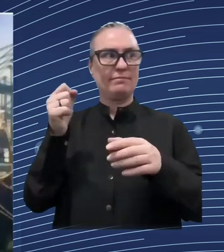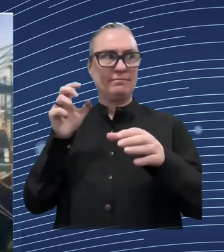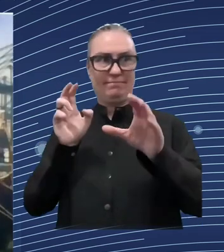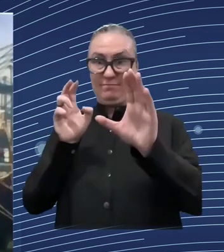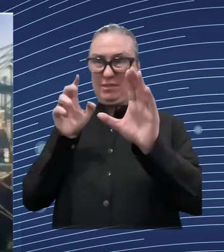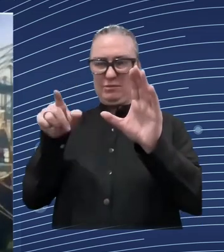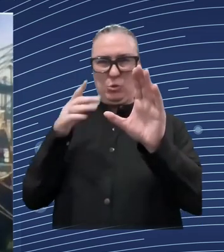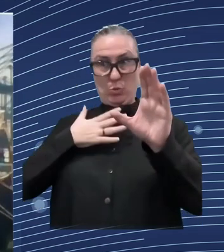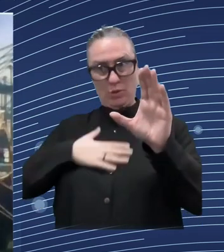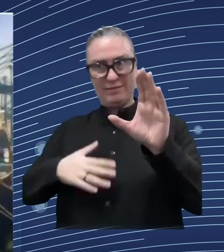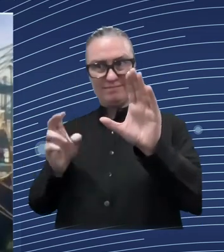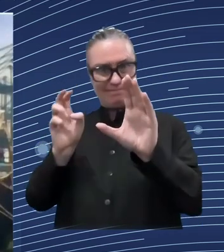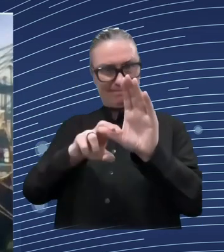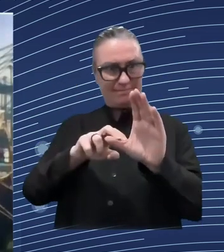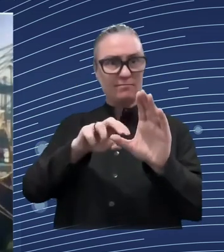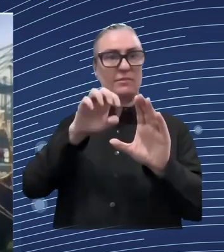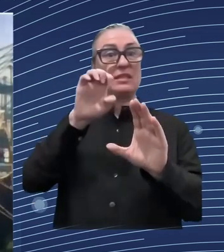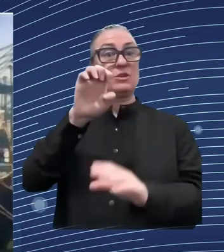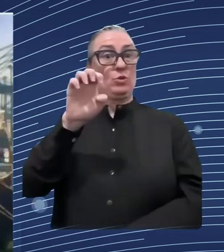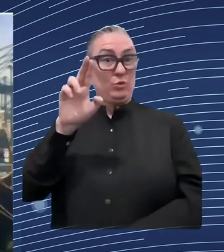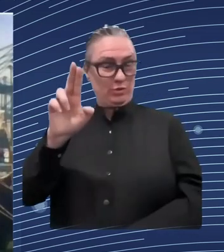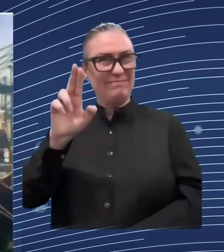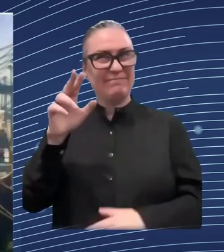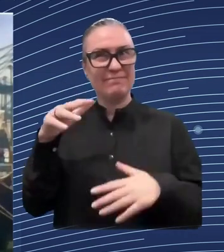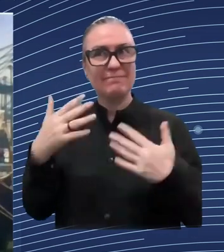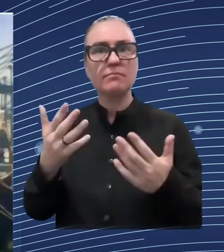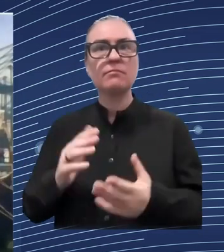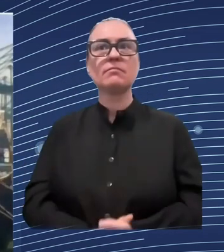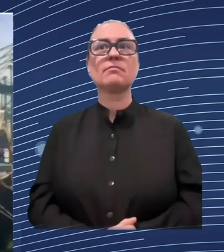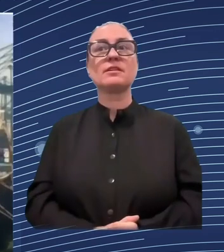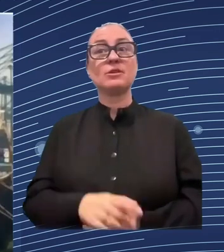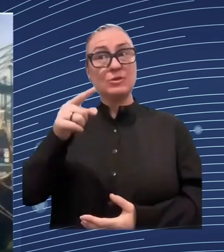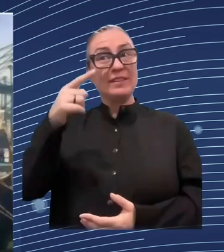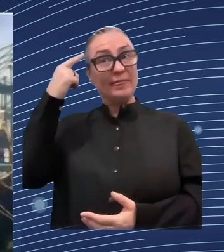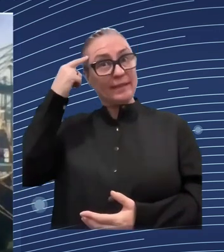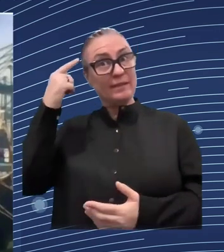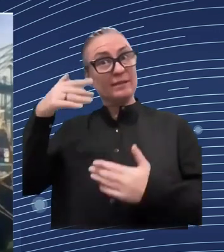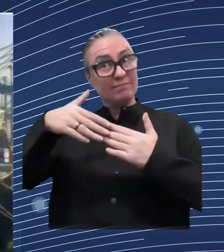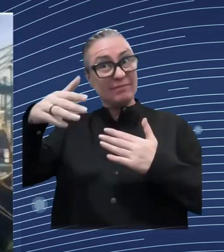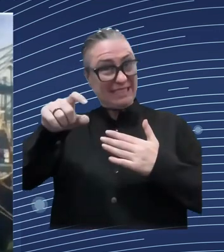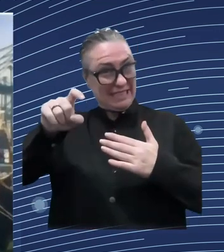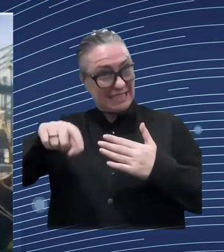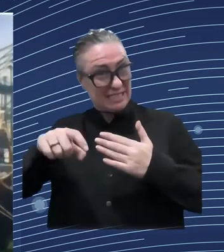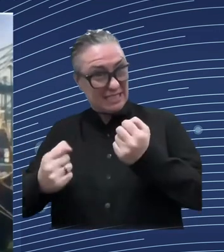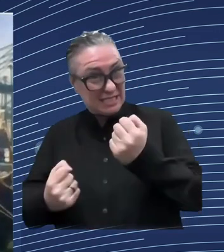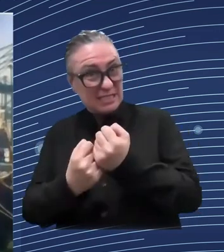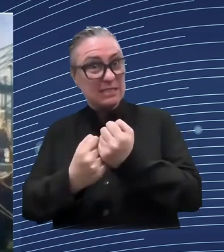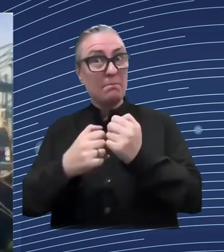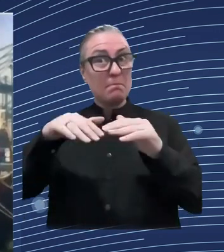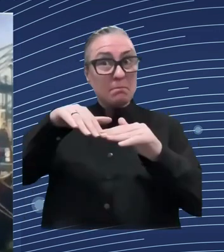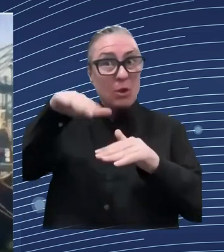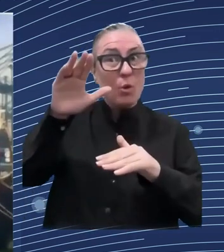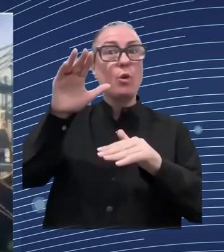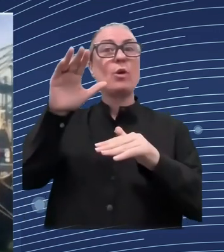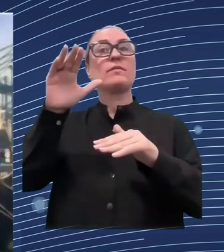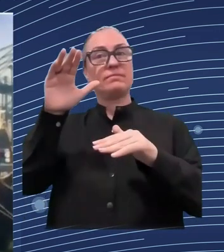very good debate at the first uh panel here um i've just returned from uh kiev on my seventh